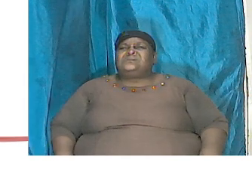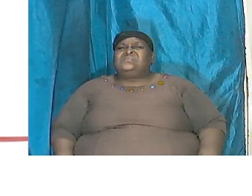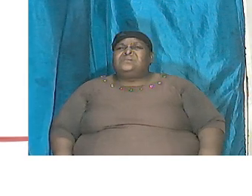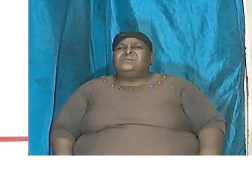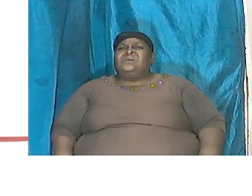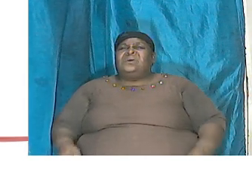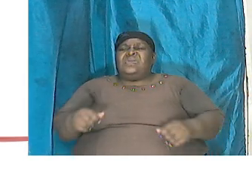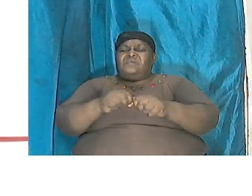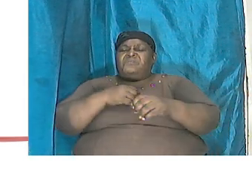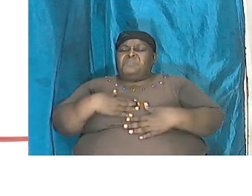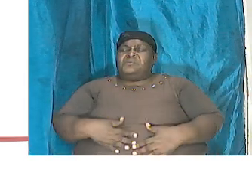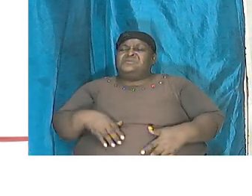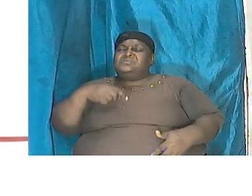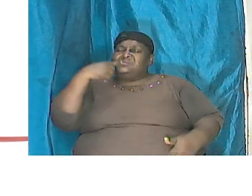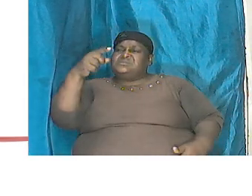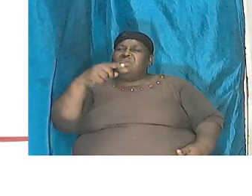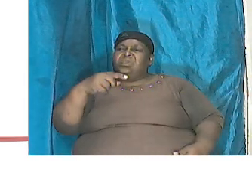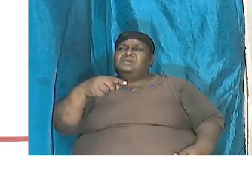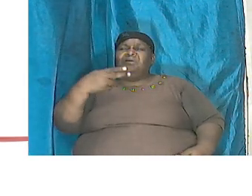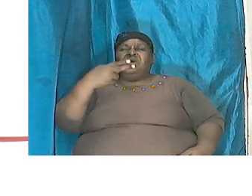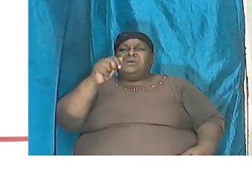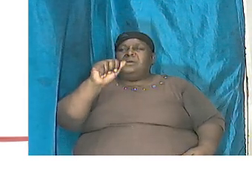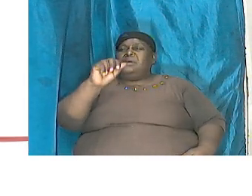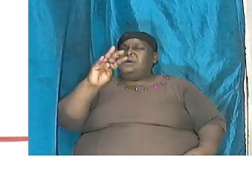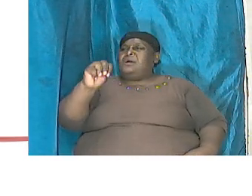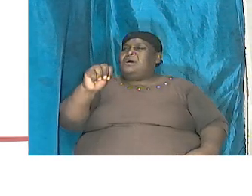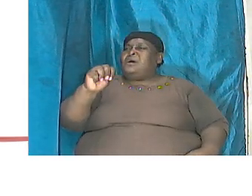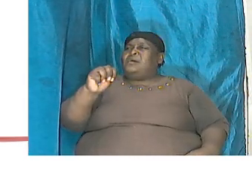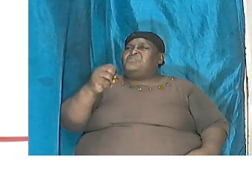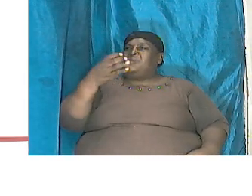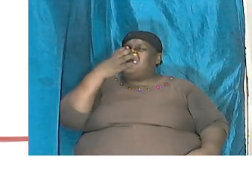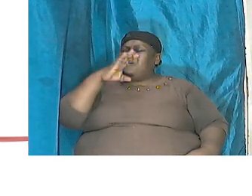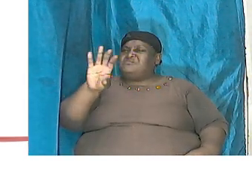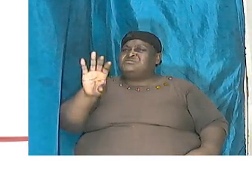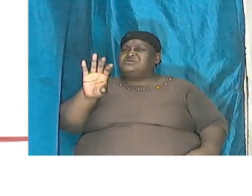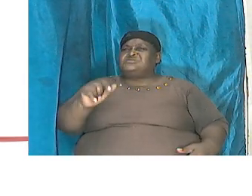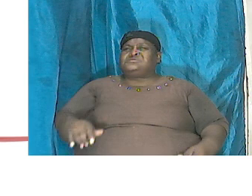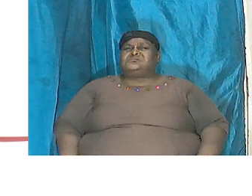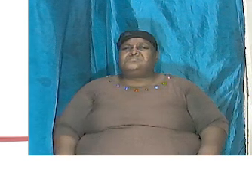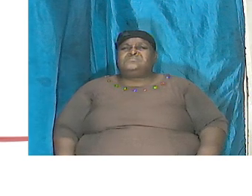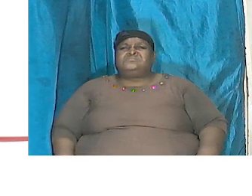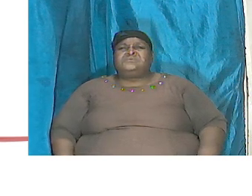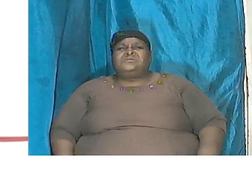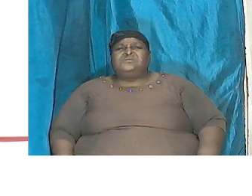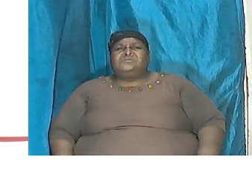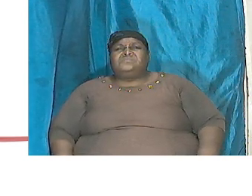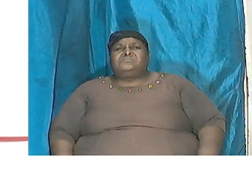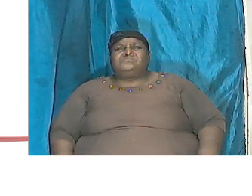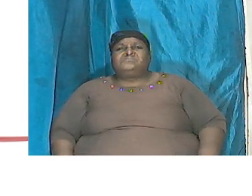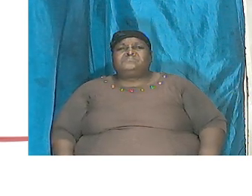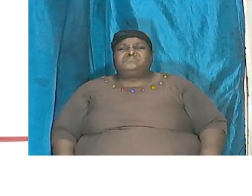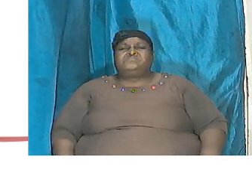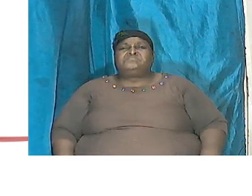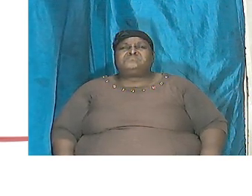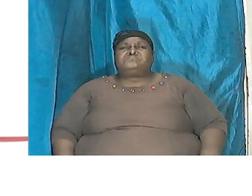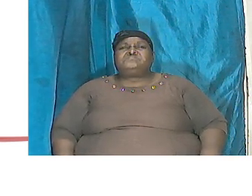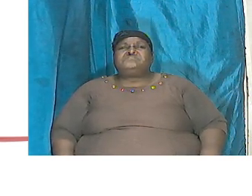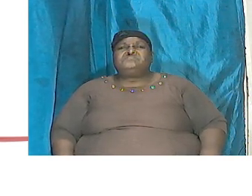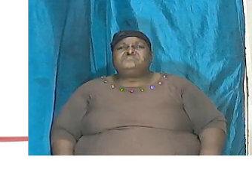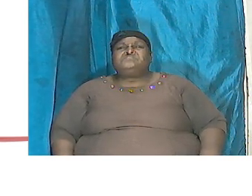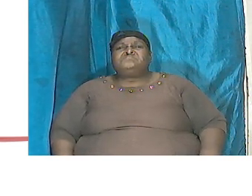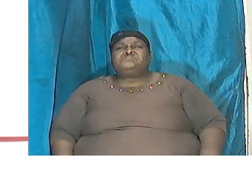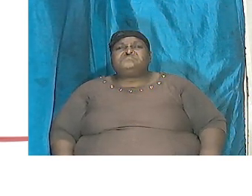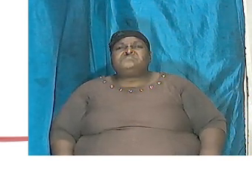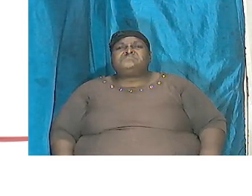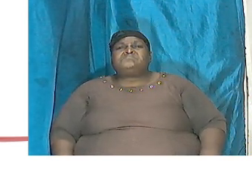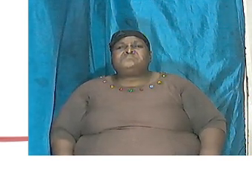cursed was Ham cursed and we are going to look at the Bible and I want us to turn quick well before